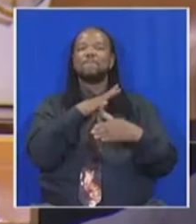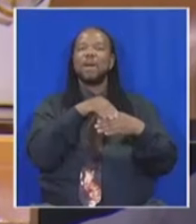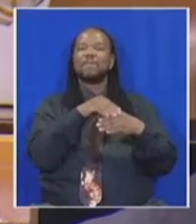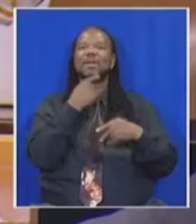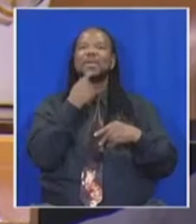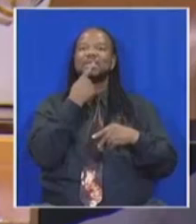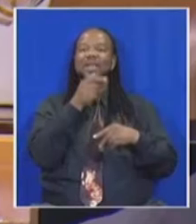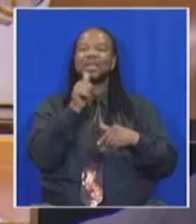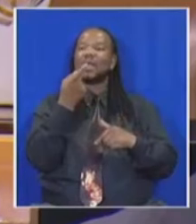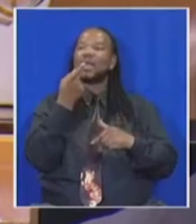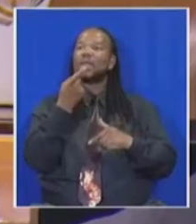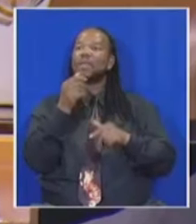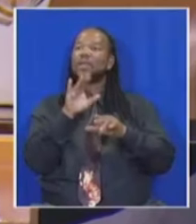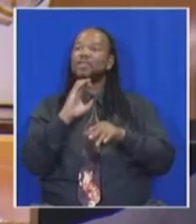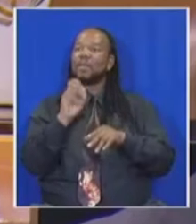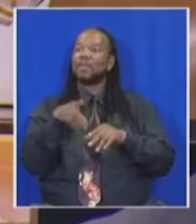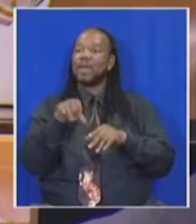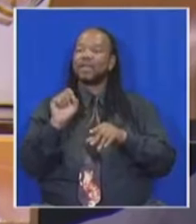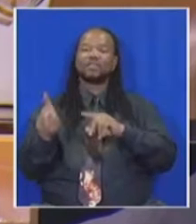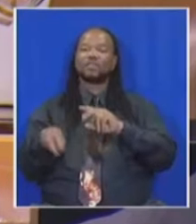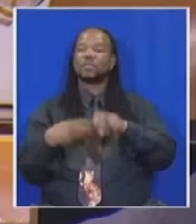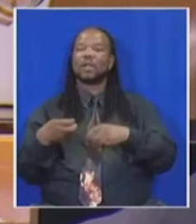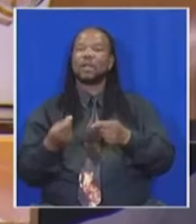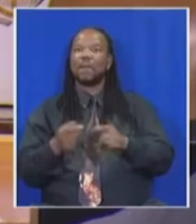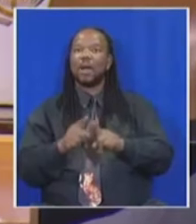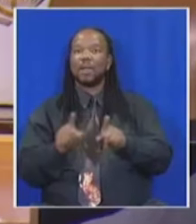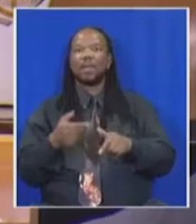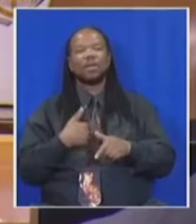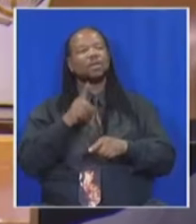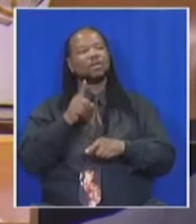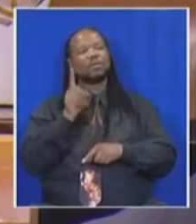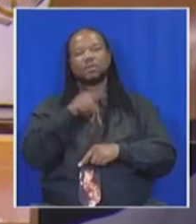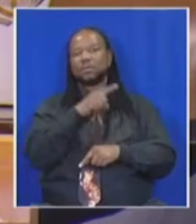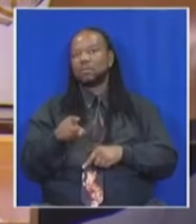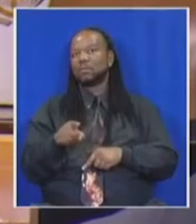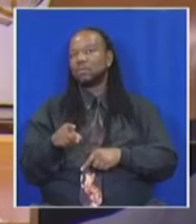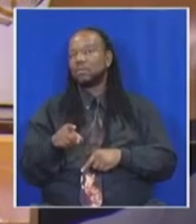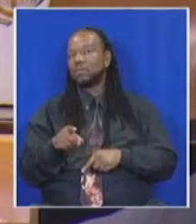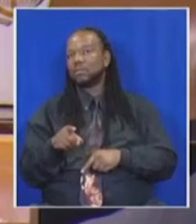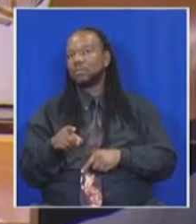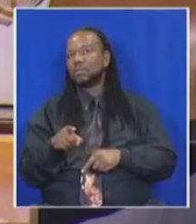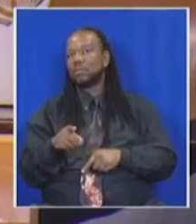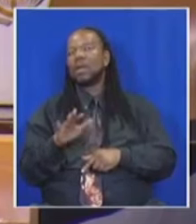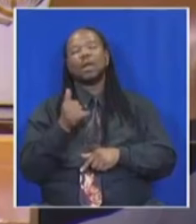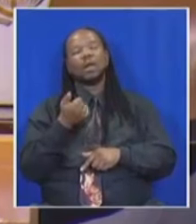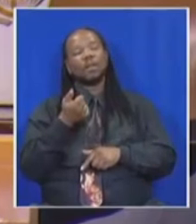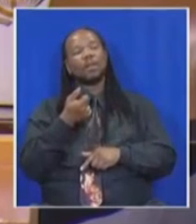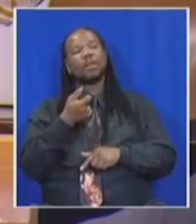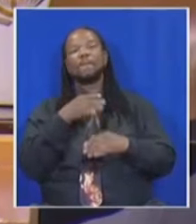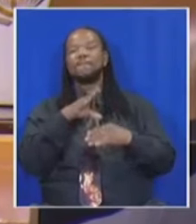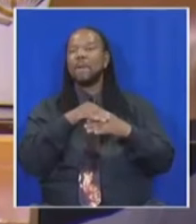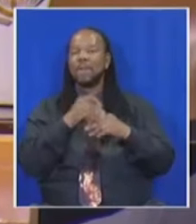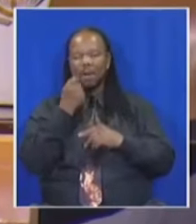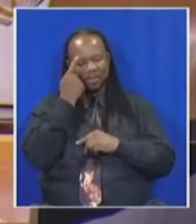stealing the money of the people of South Africa which I think is misleading And the member understands very well If that